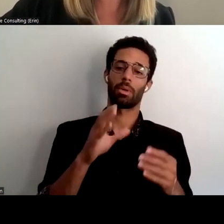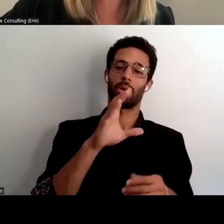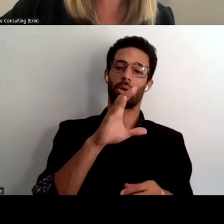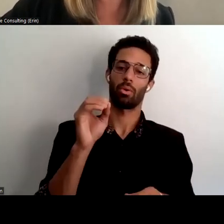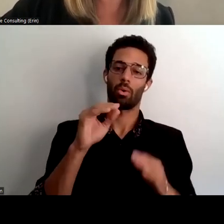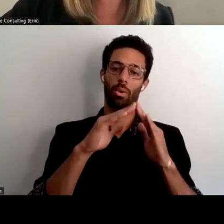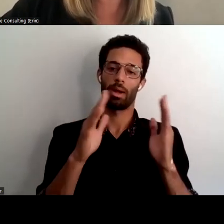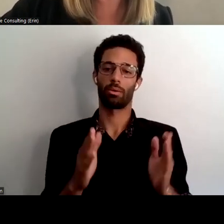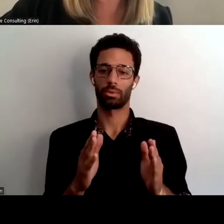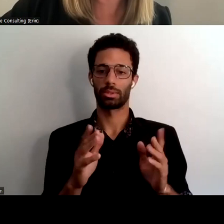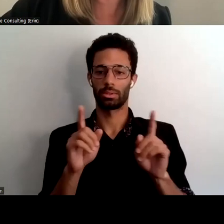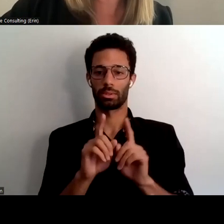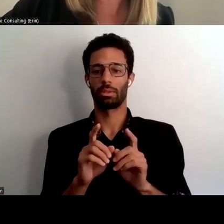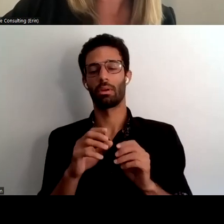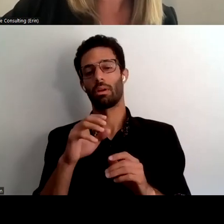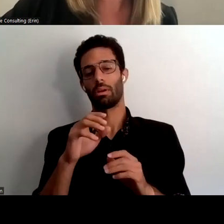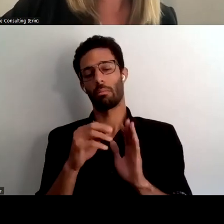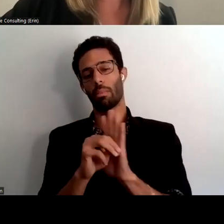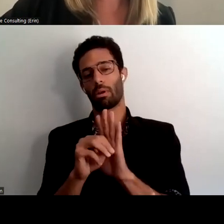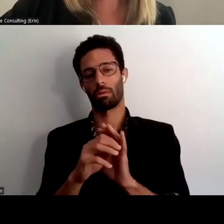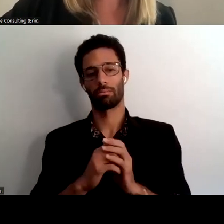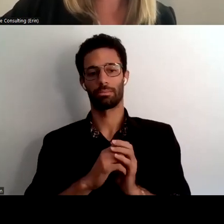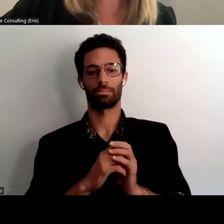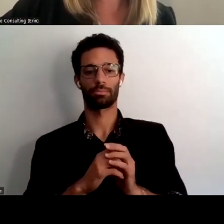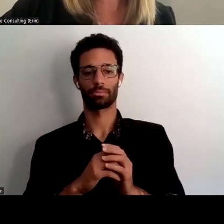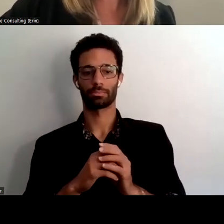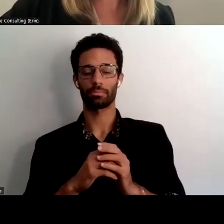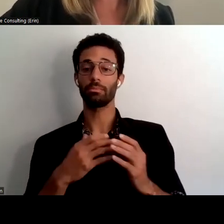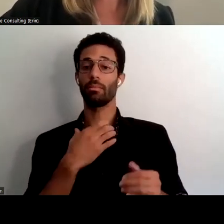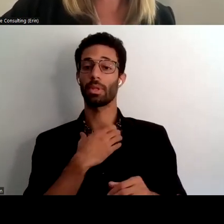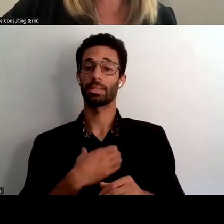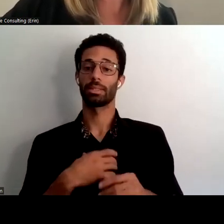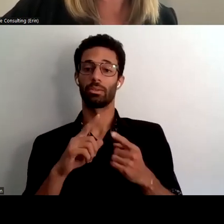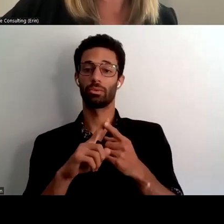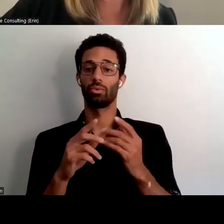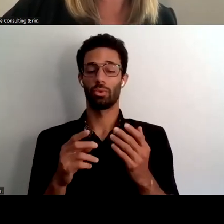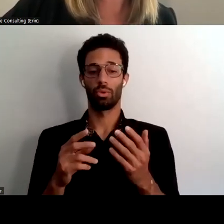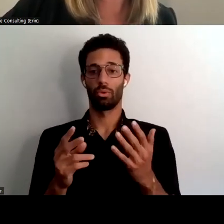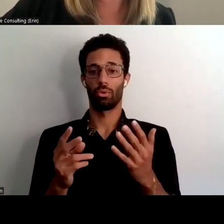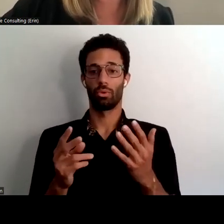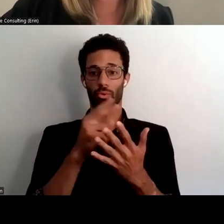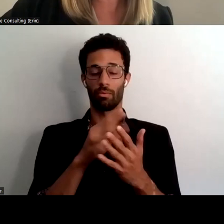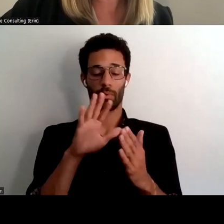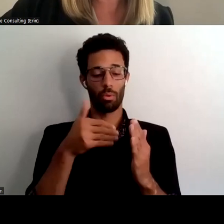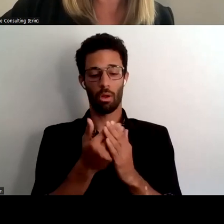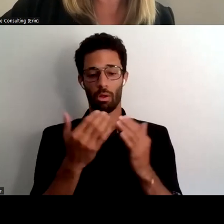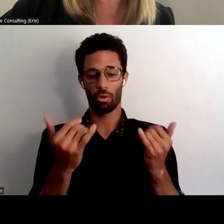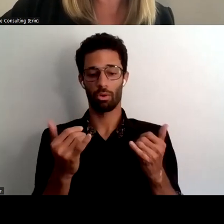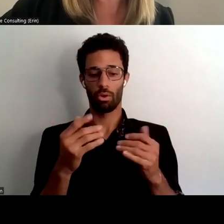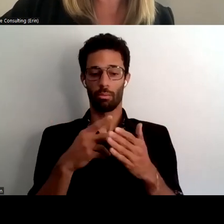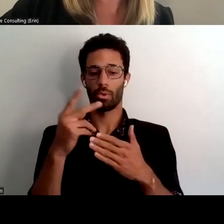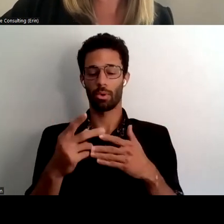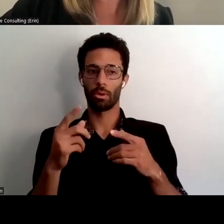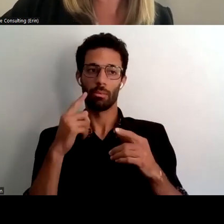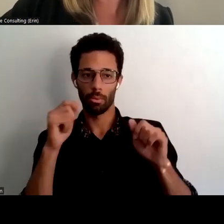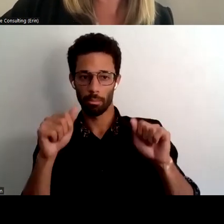and then lastly uh for this trait a desire to review all current programs for the potential to modernize and